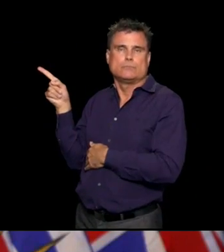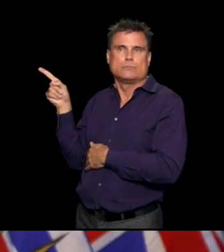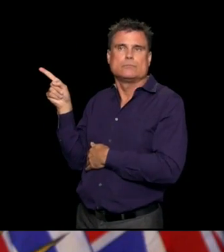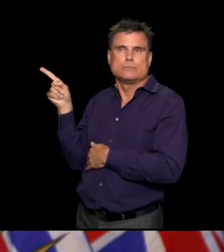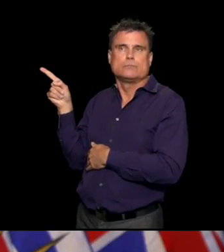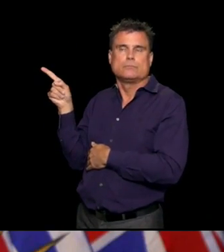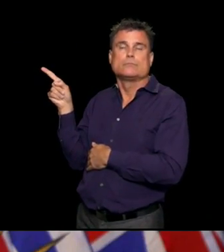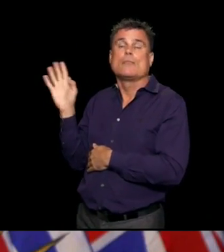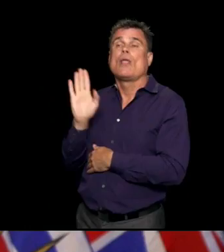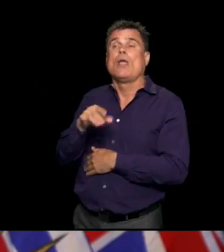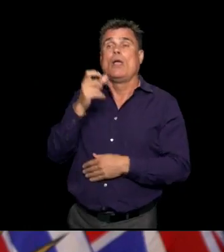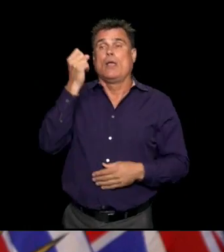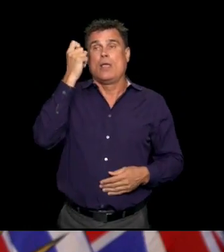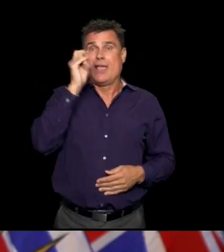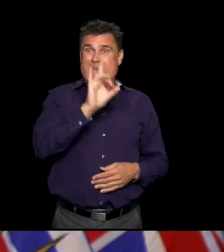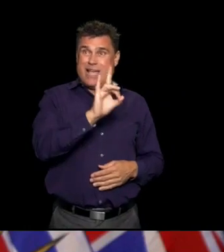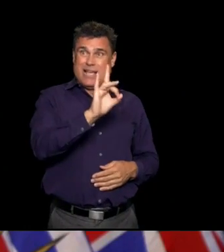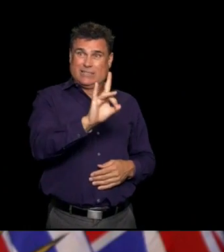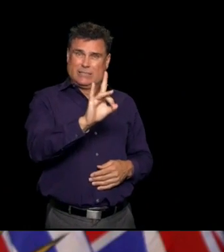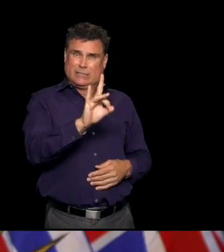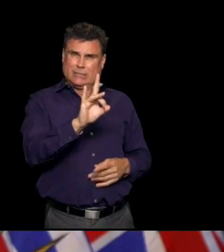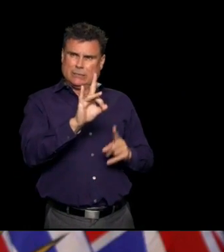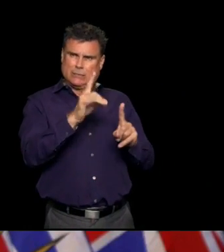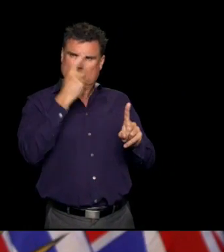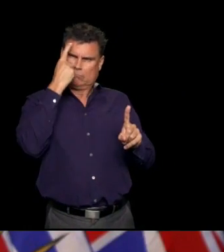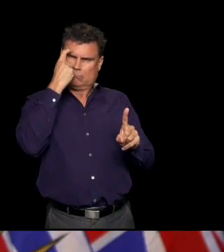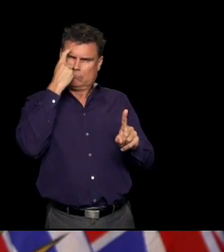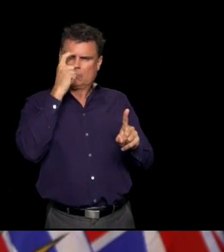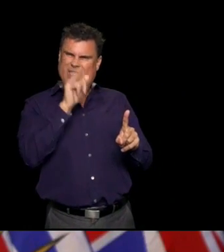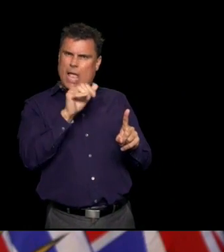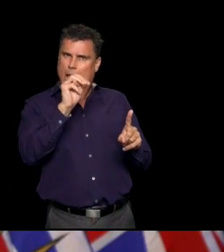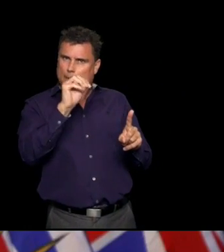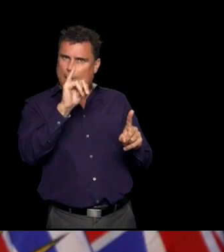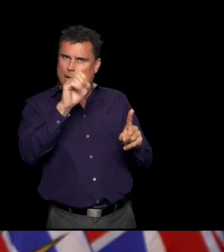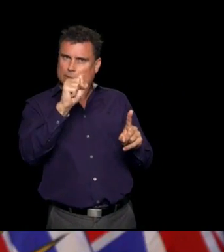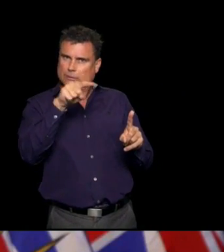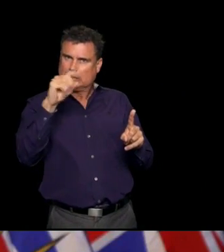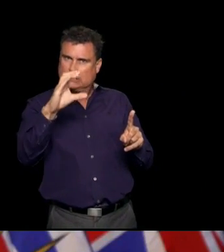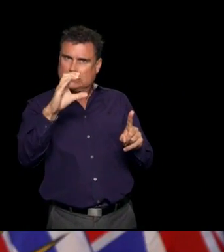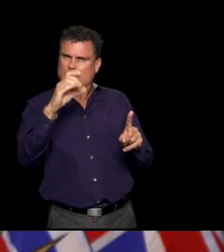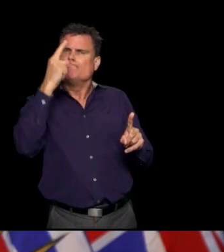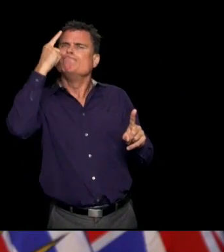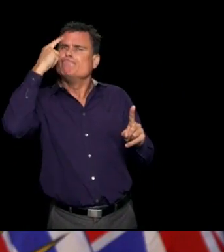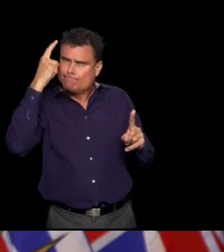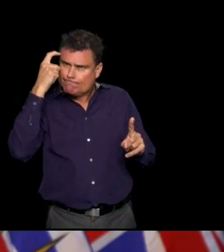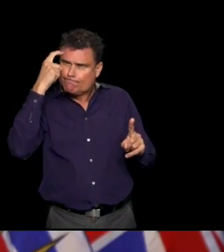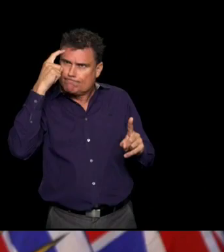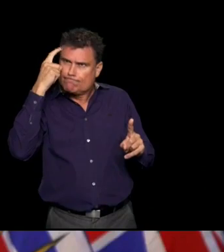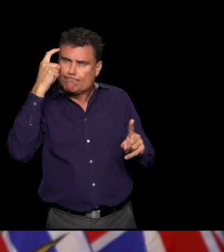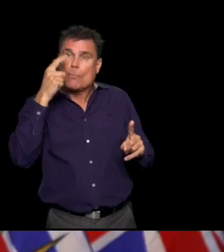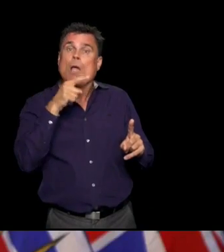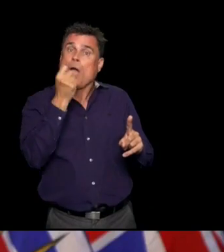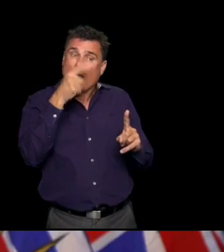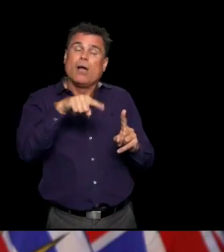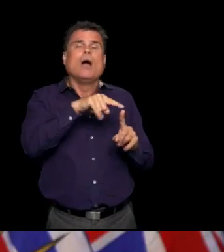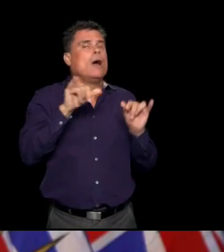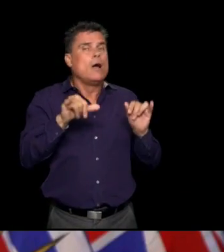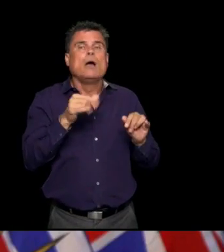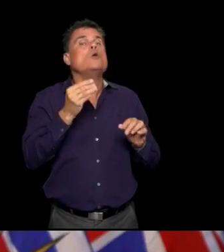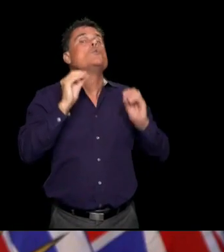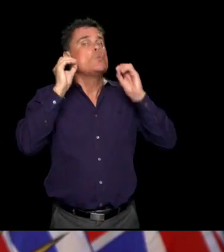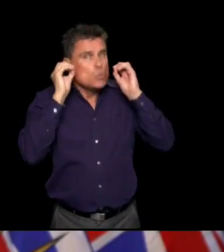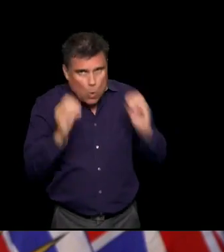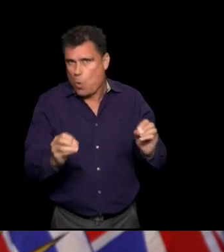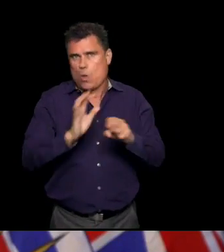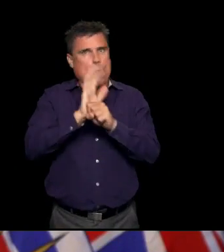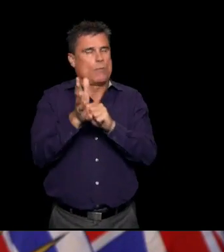of the cases here in BC have been related to COVID. So that's important as well. And we'll continue to monitor this really carefully.